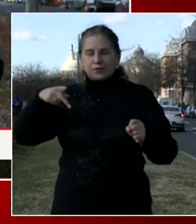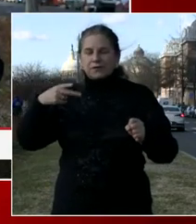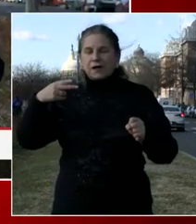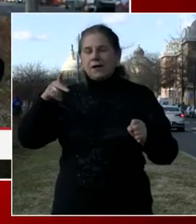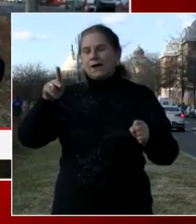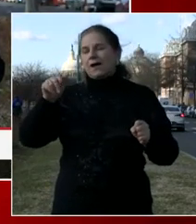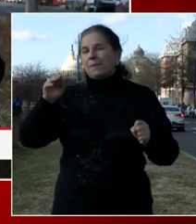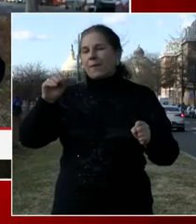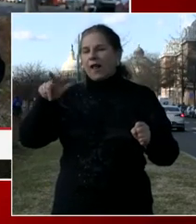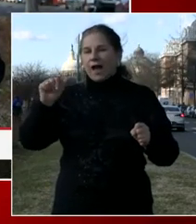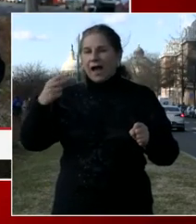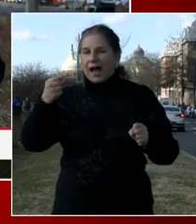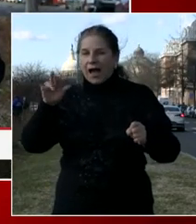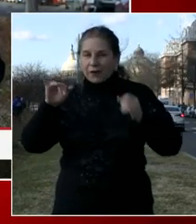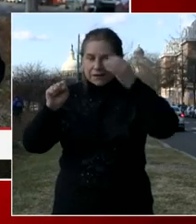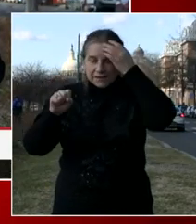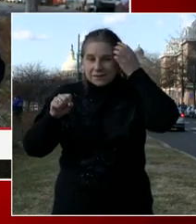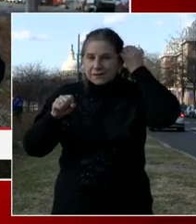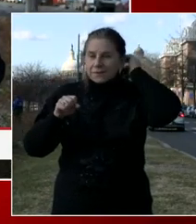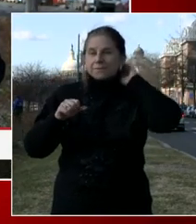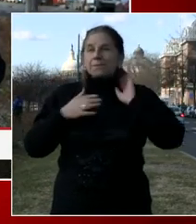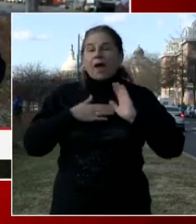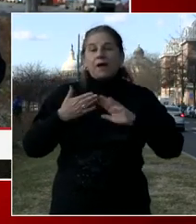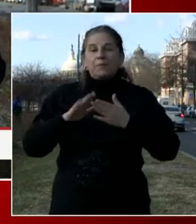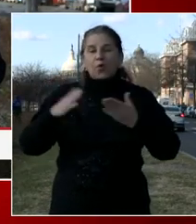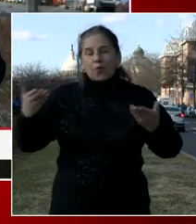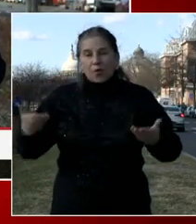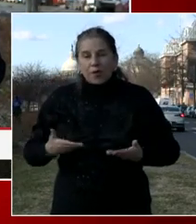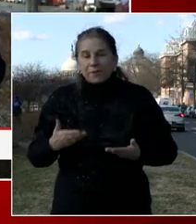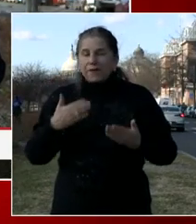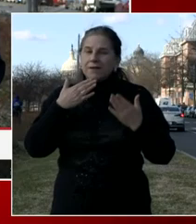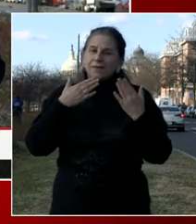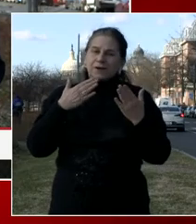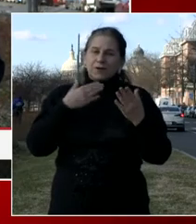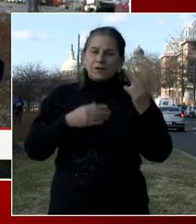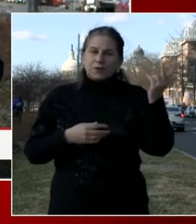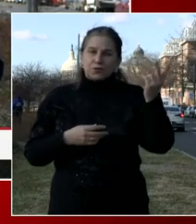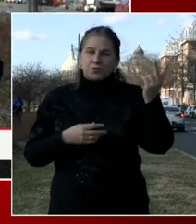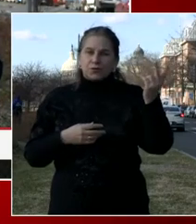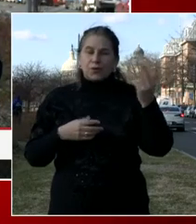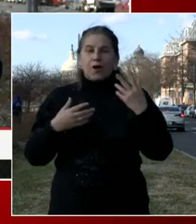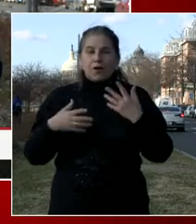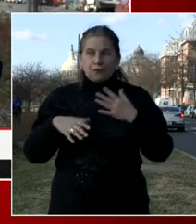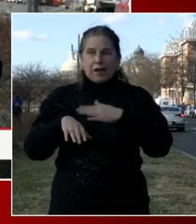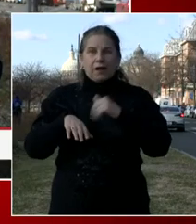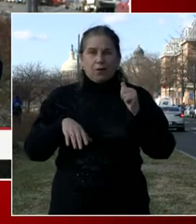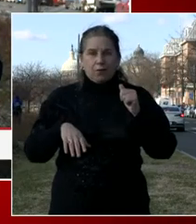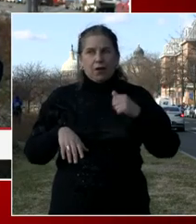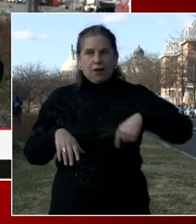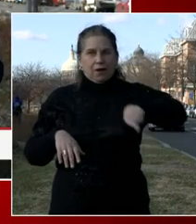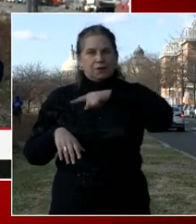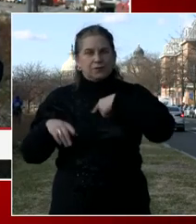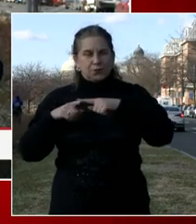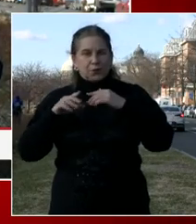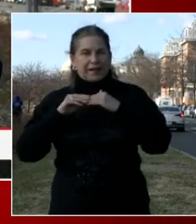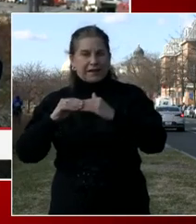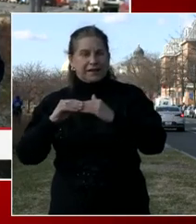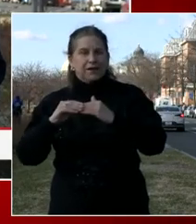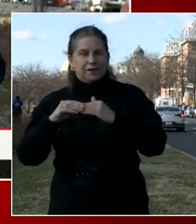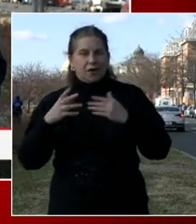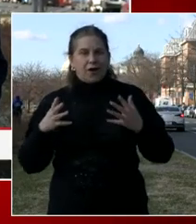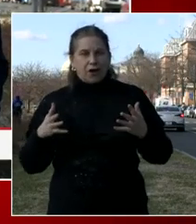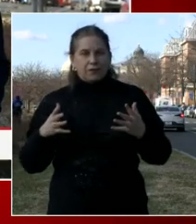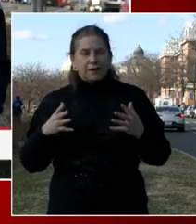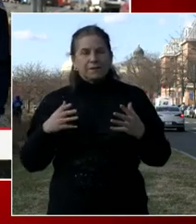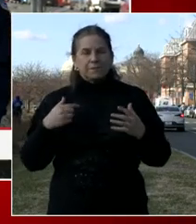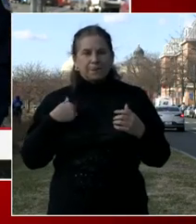our city. Um, and I'm so grateful that they have called on all of us to guide us, to call on our better angels and restore